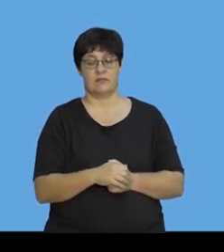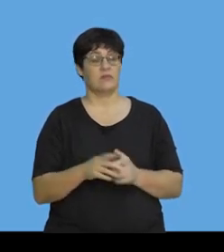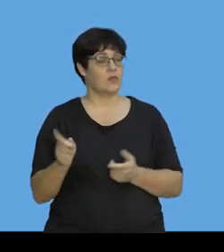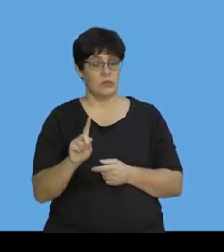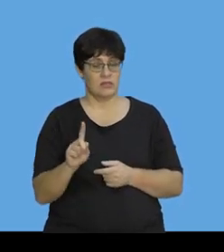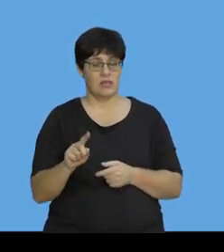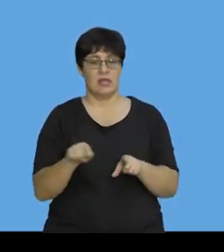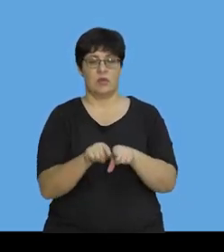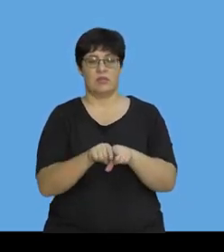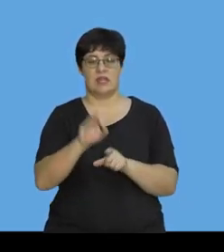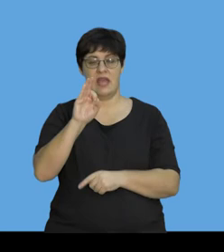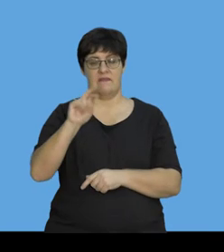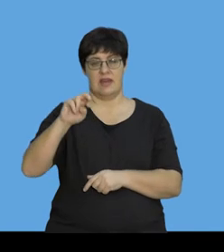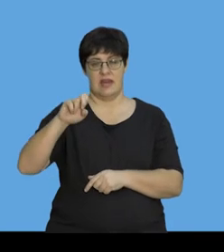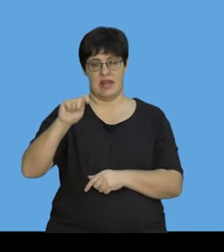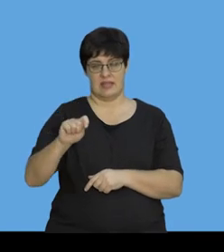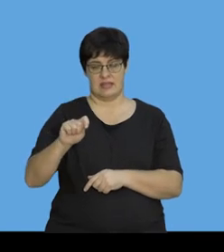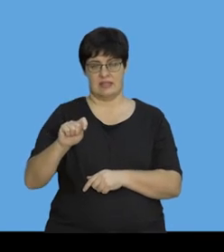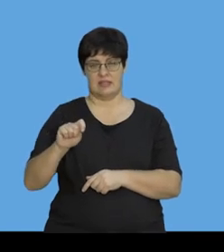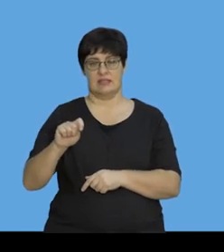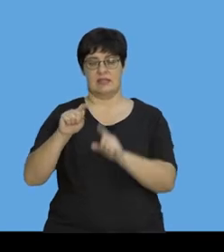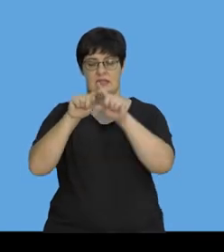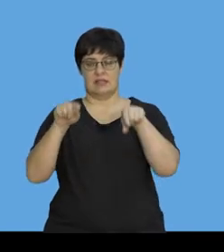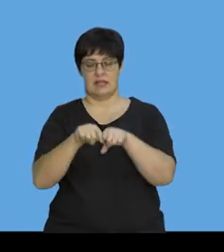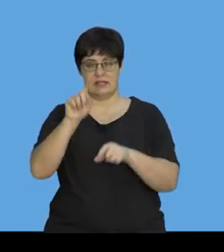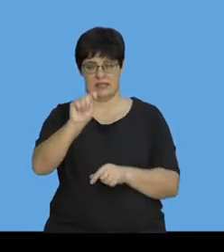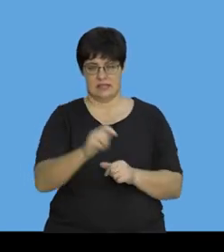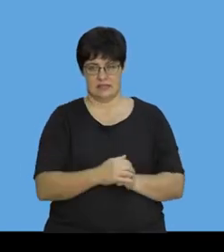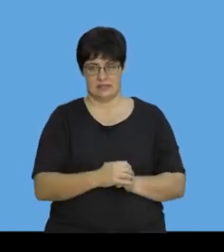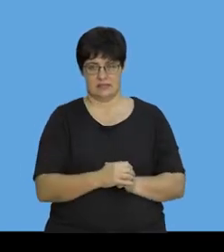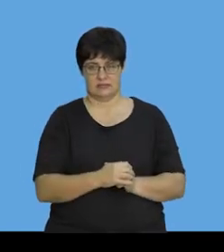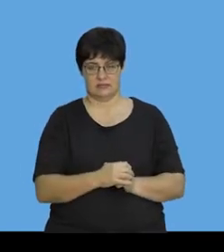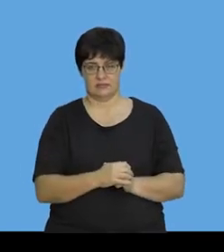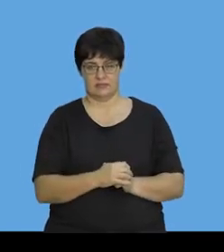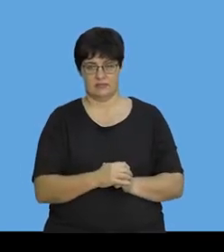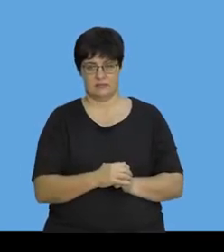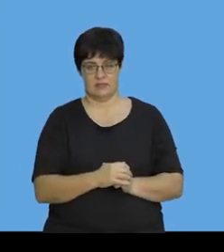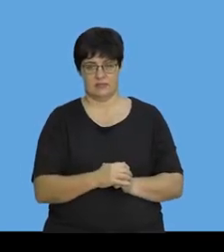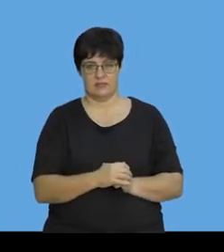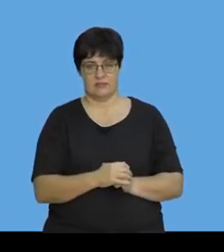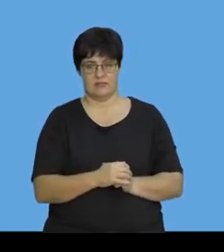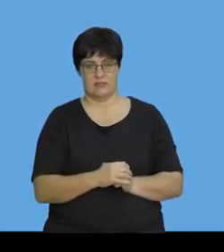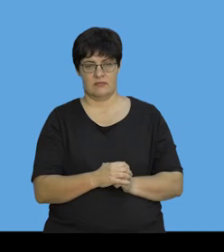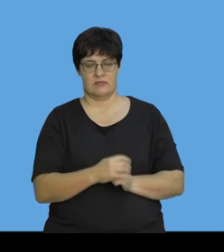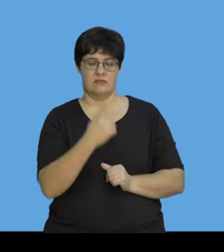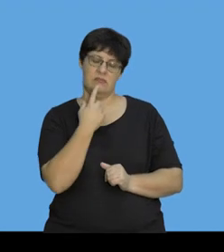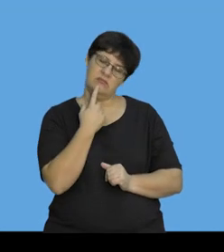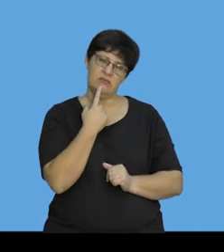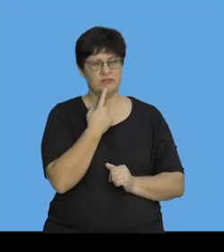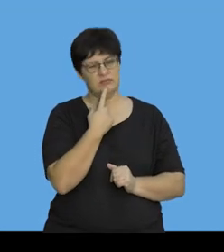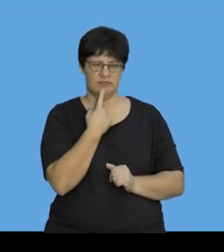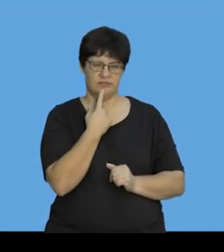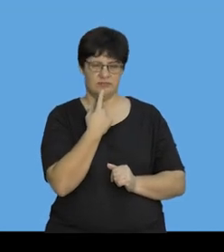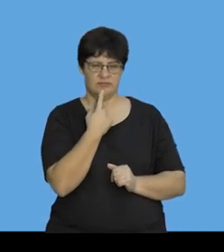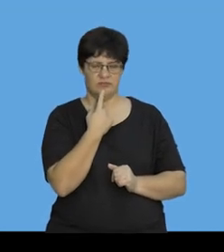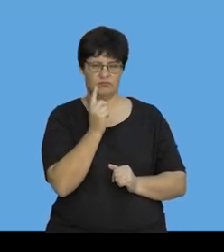Impulse, which is F net delta T. Okay. But now we've got